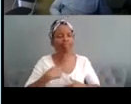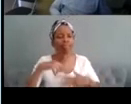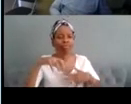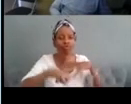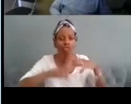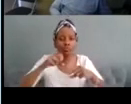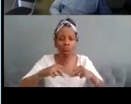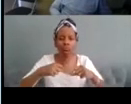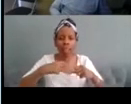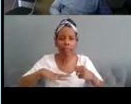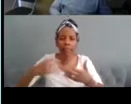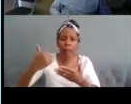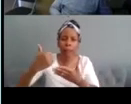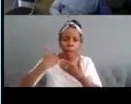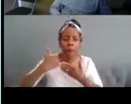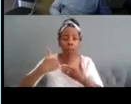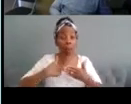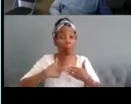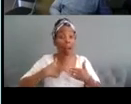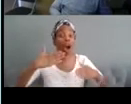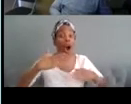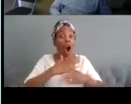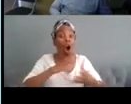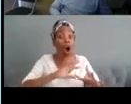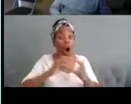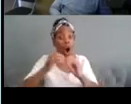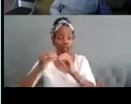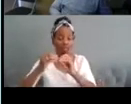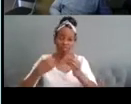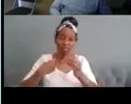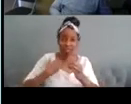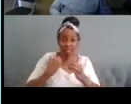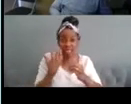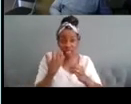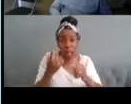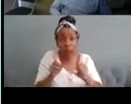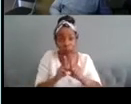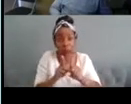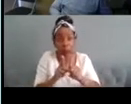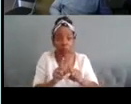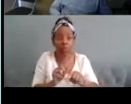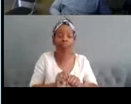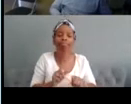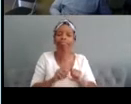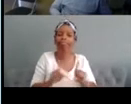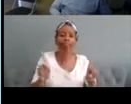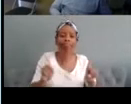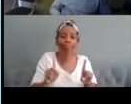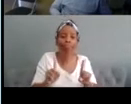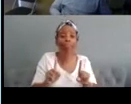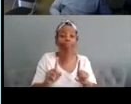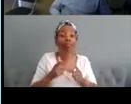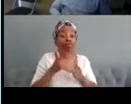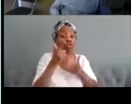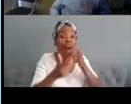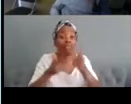need support with in my artistic practice slash my daily life um things like traveling so